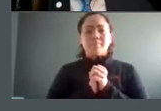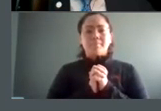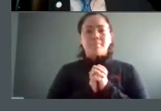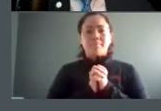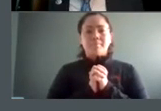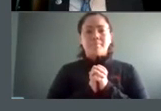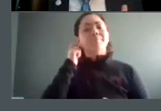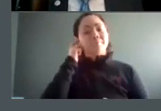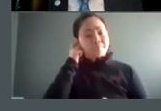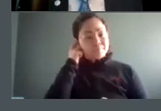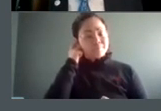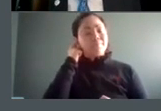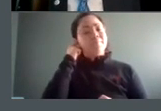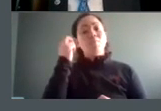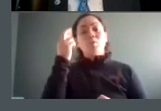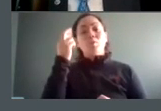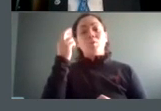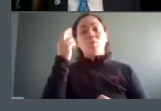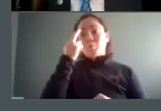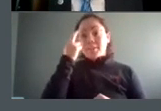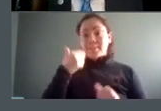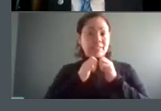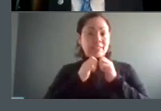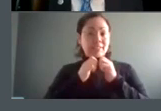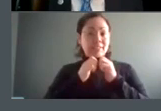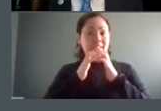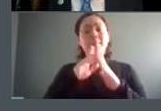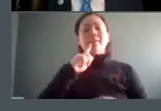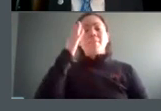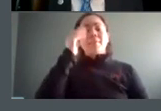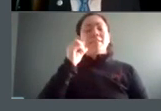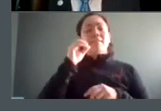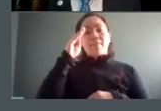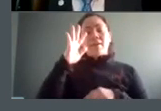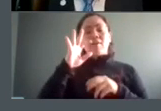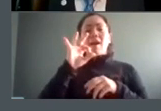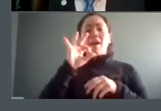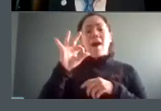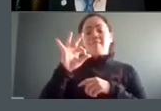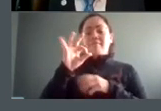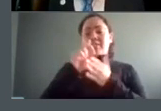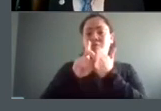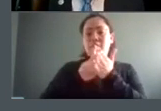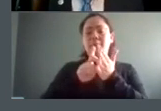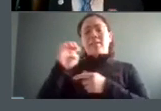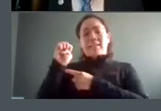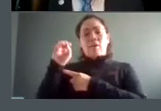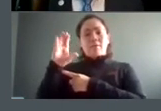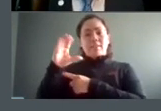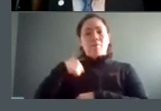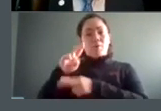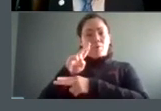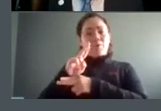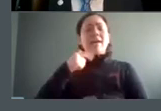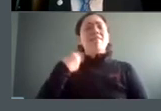and the reason we do this in the first place is because of a theory of discrimination that the eoc is using the eoc uses a